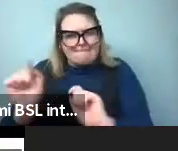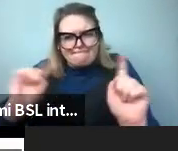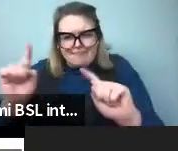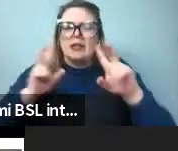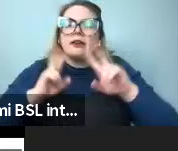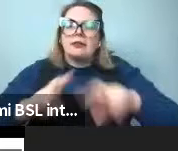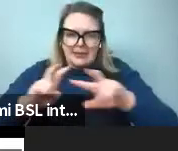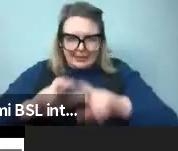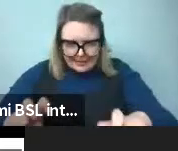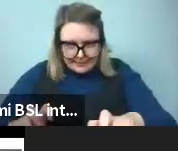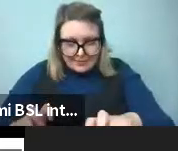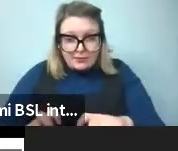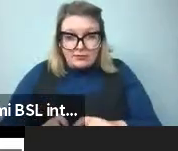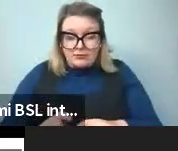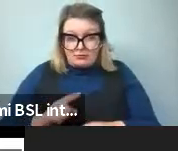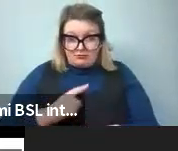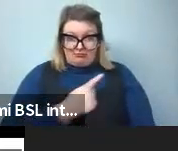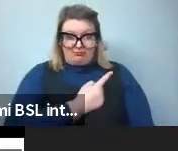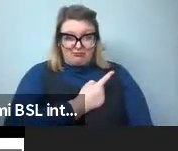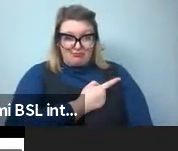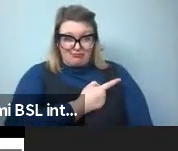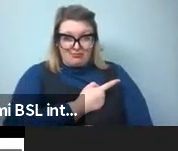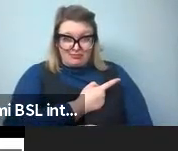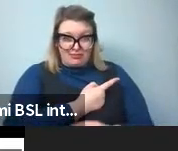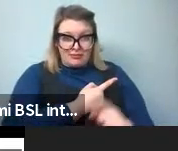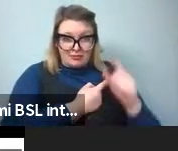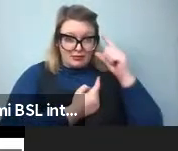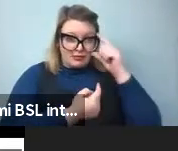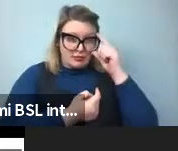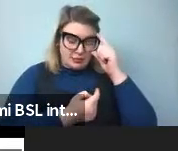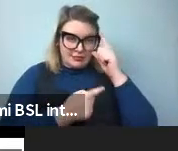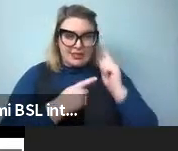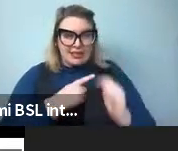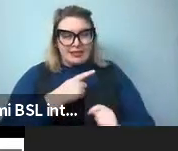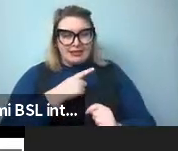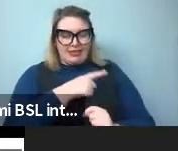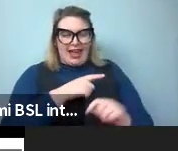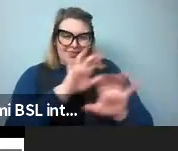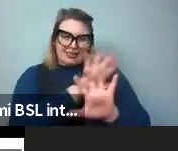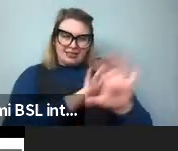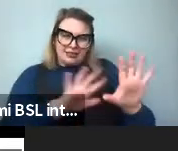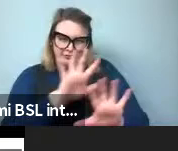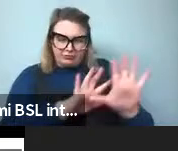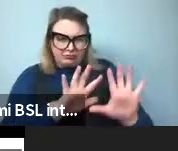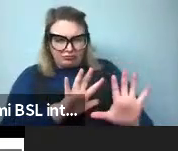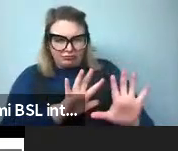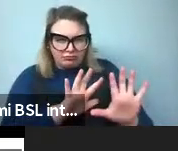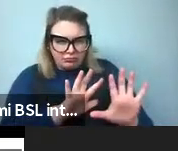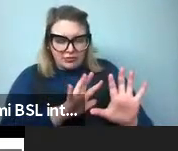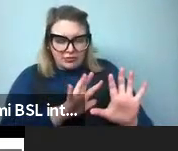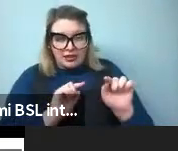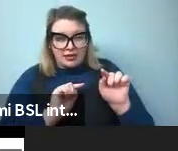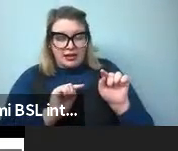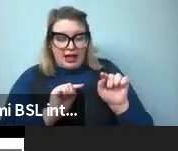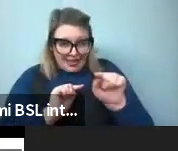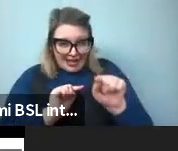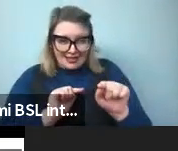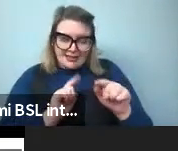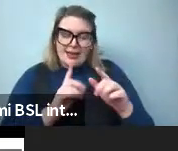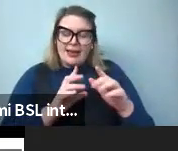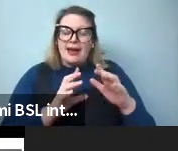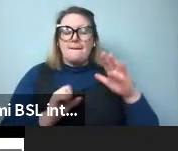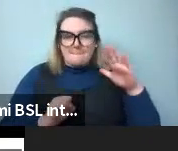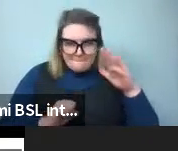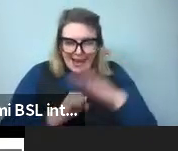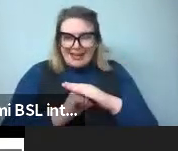colors here is a set of 80, well, it's kind of a rough visual presentation of 80 maximally saturated color